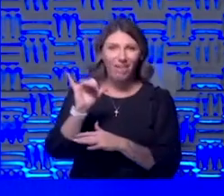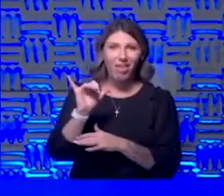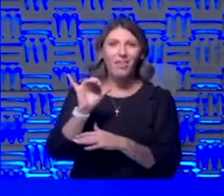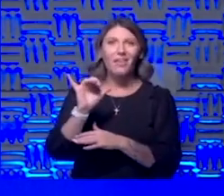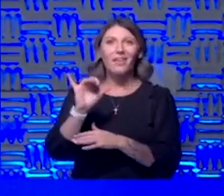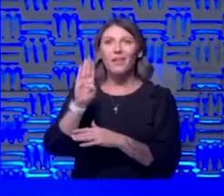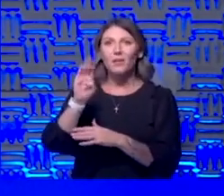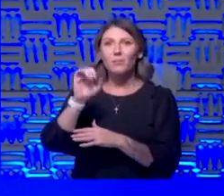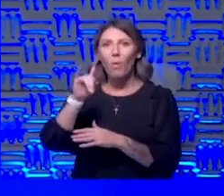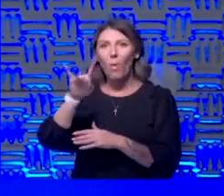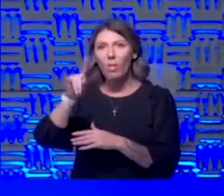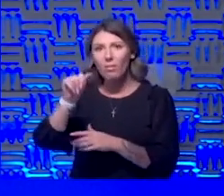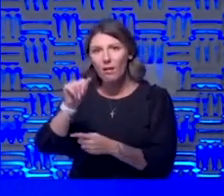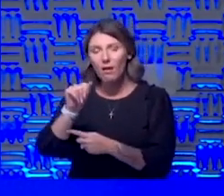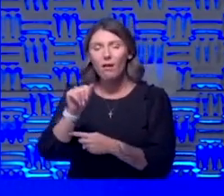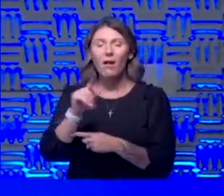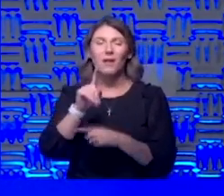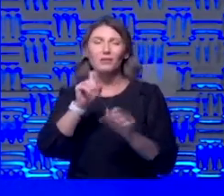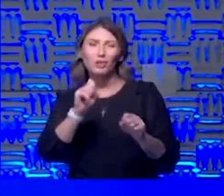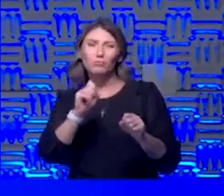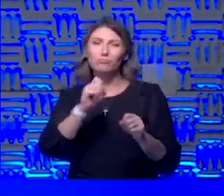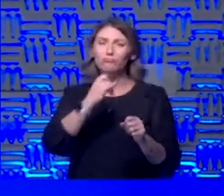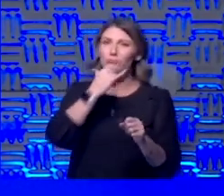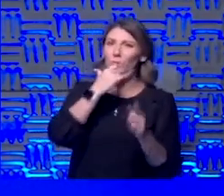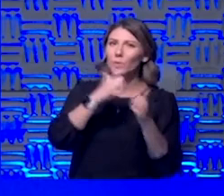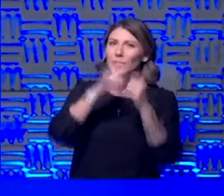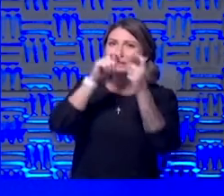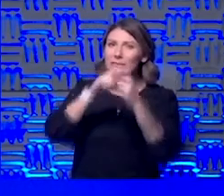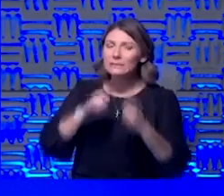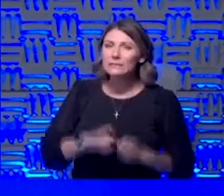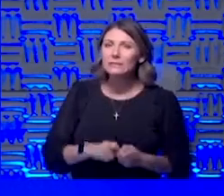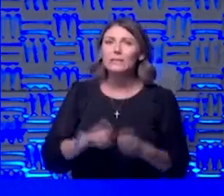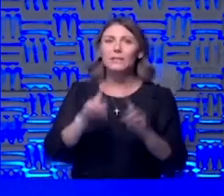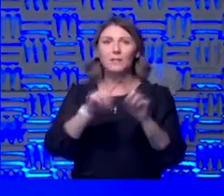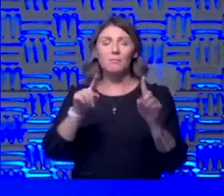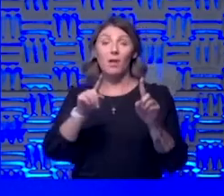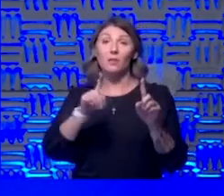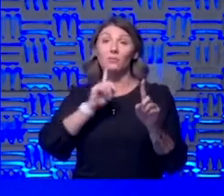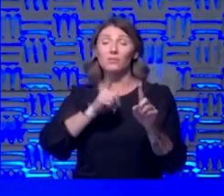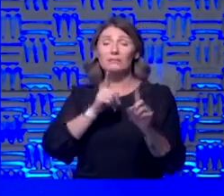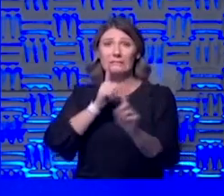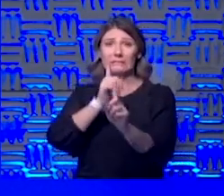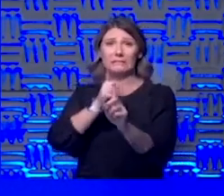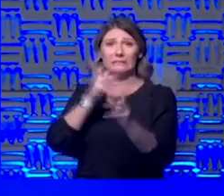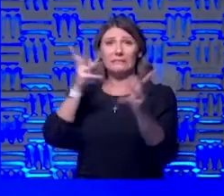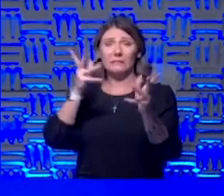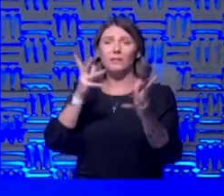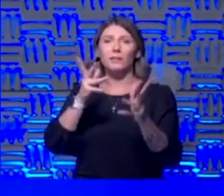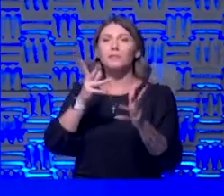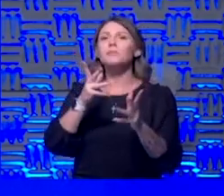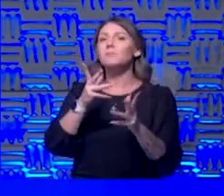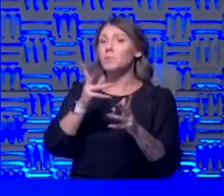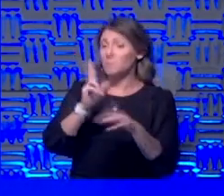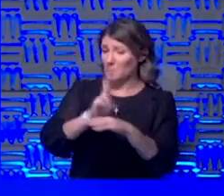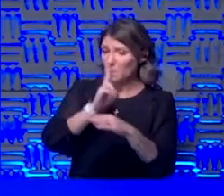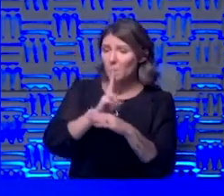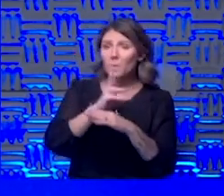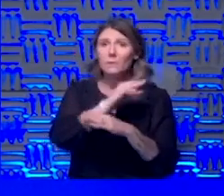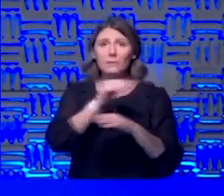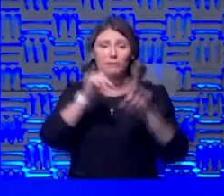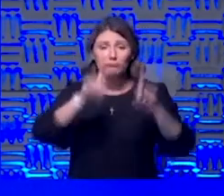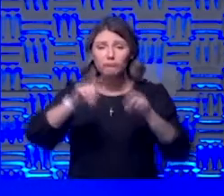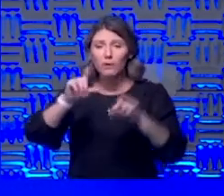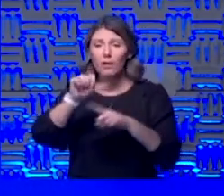i could be wrong on some of those details but event but ultimately it has been around a little bit it has been trialed in other